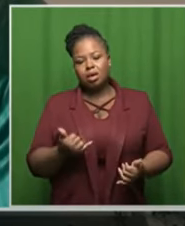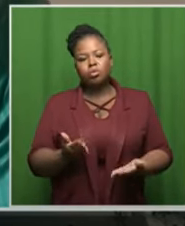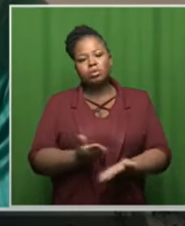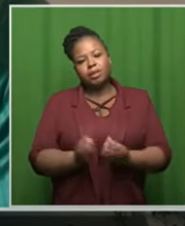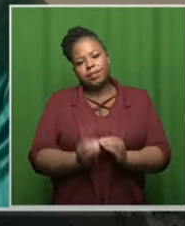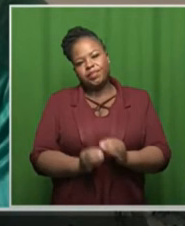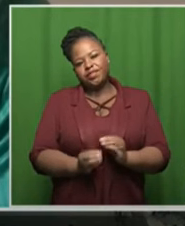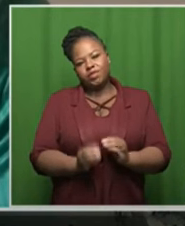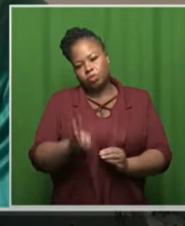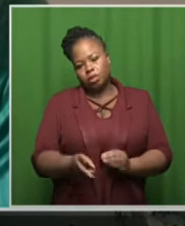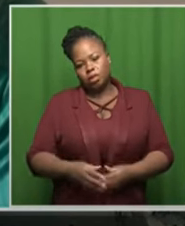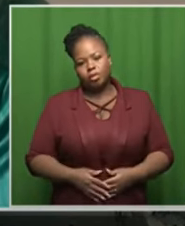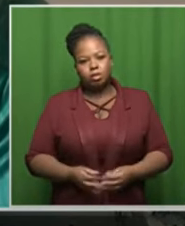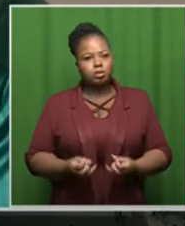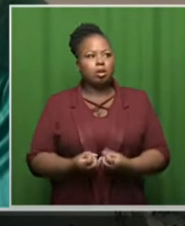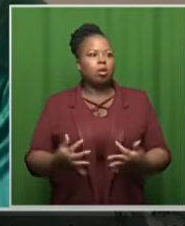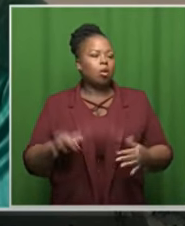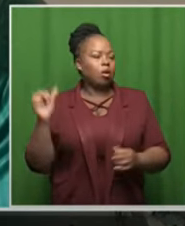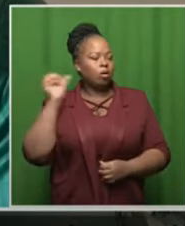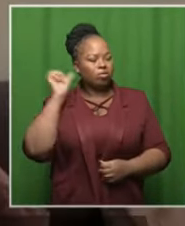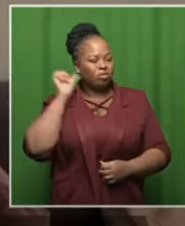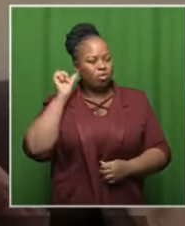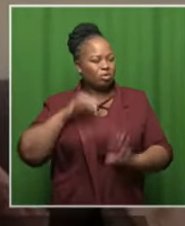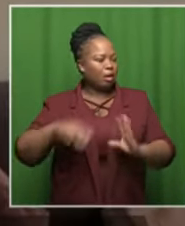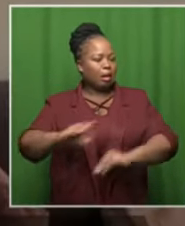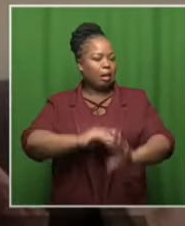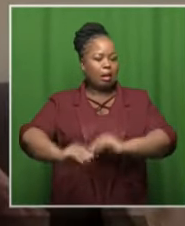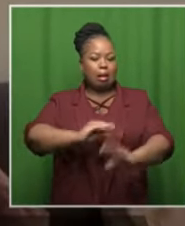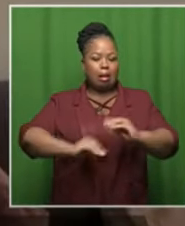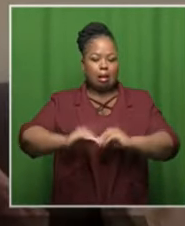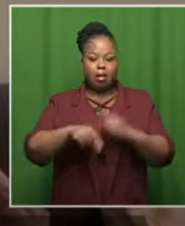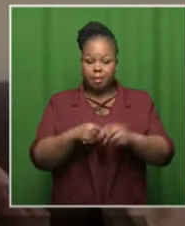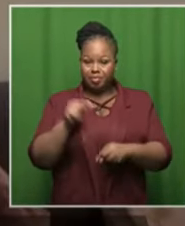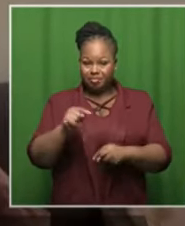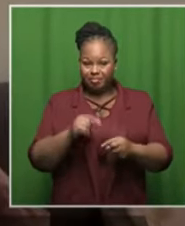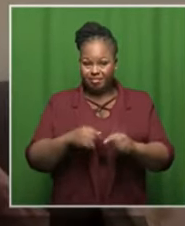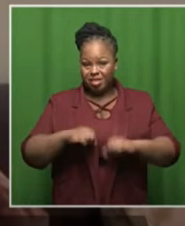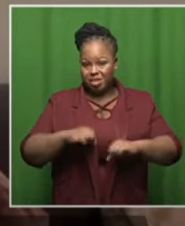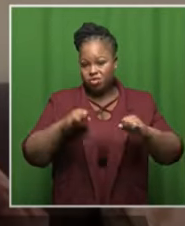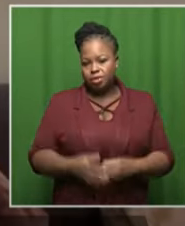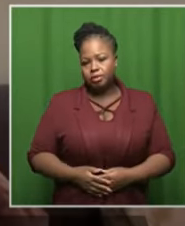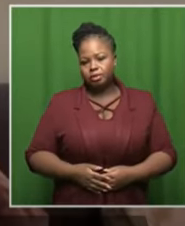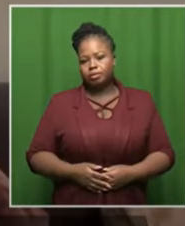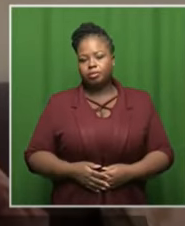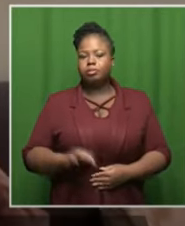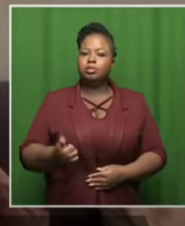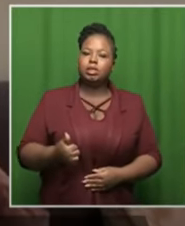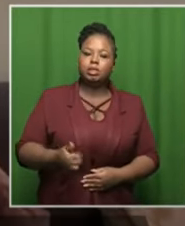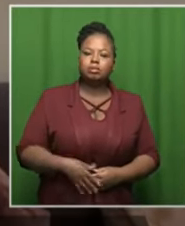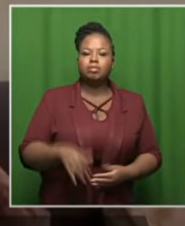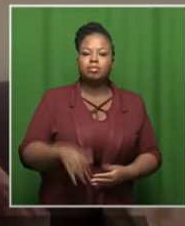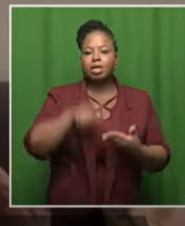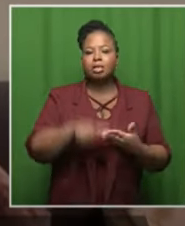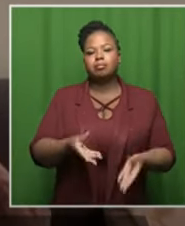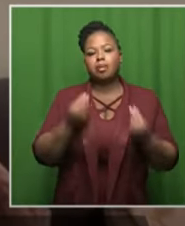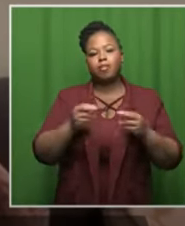now there's a whole lot of noise uh currently regarding the deal i then got uh letters